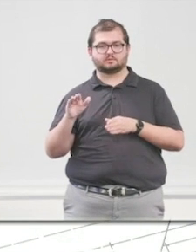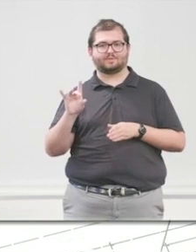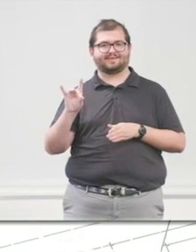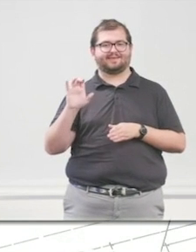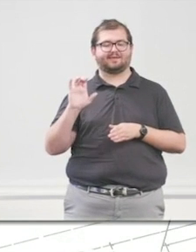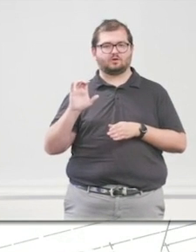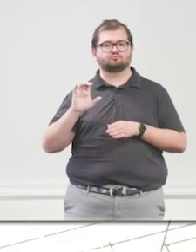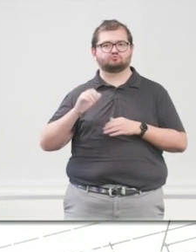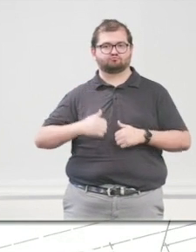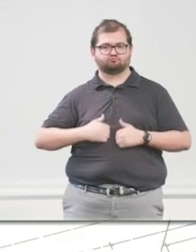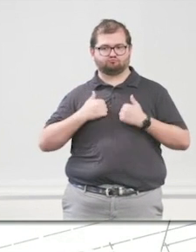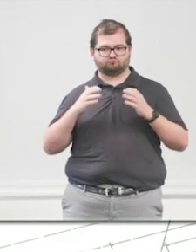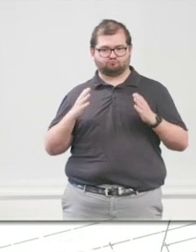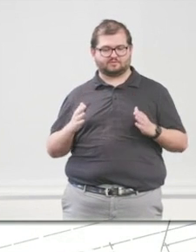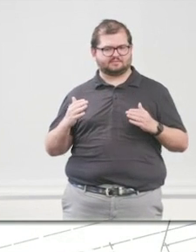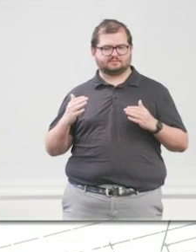employees on the payroll.